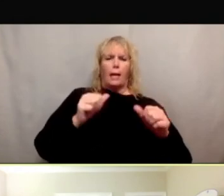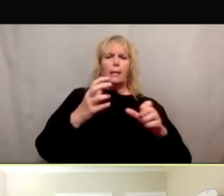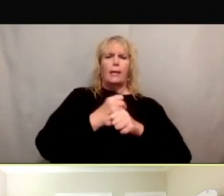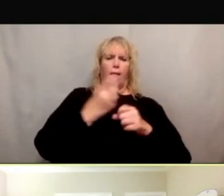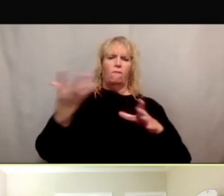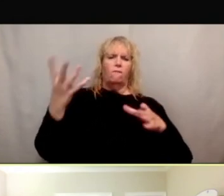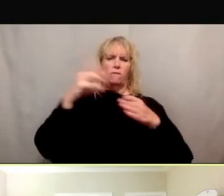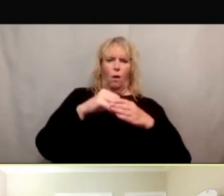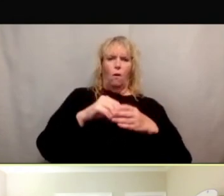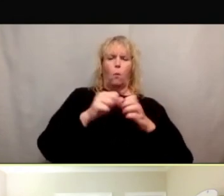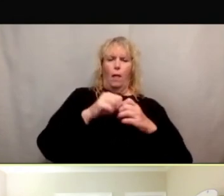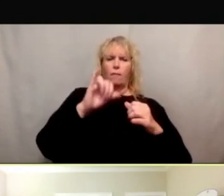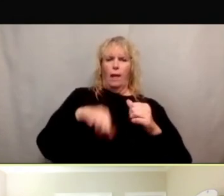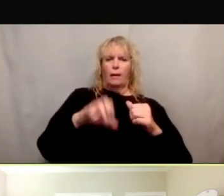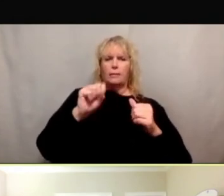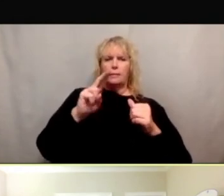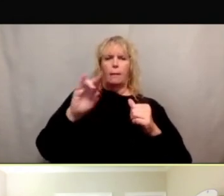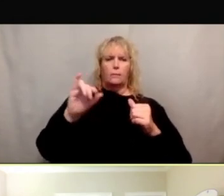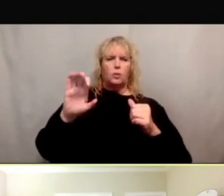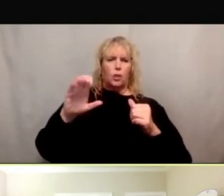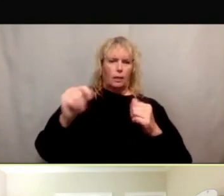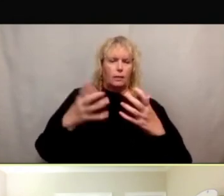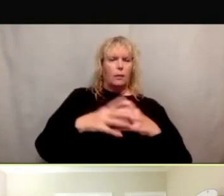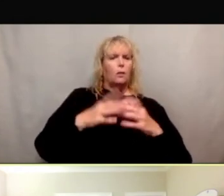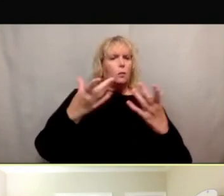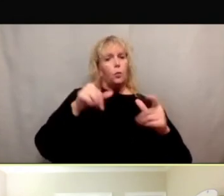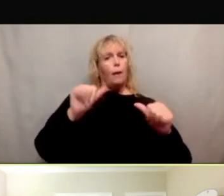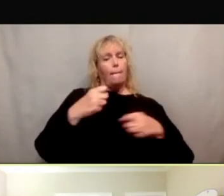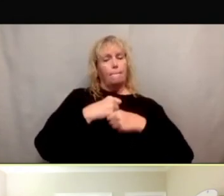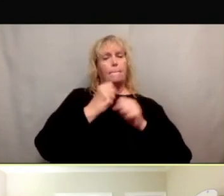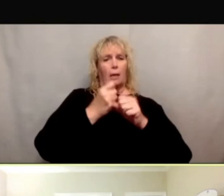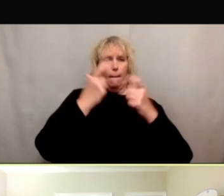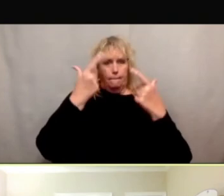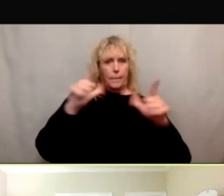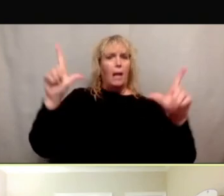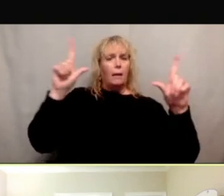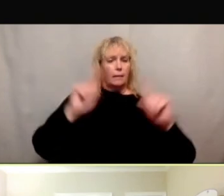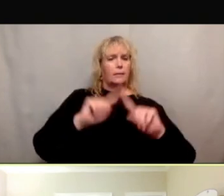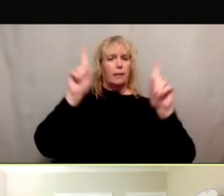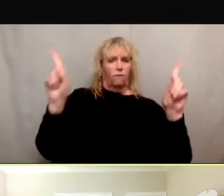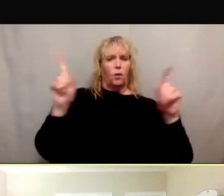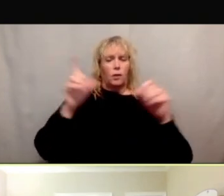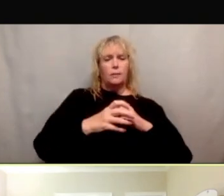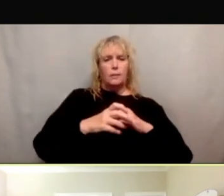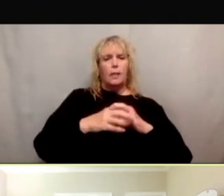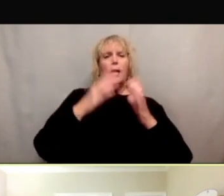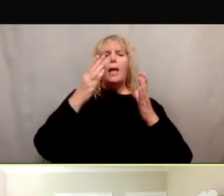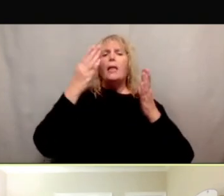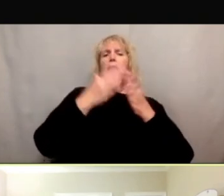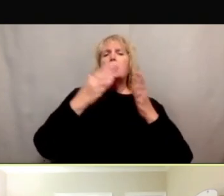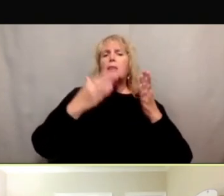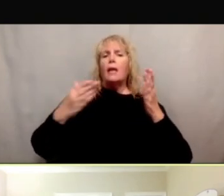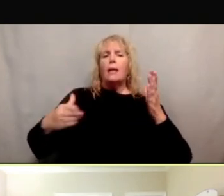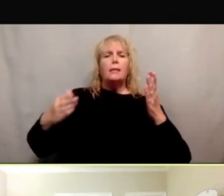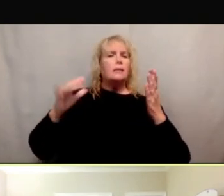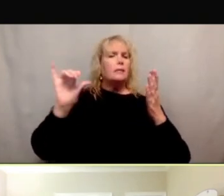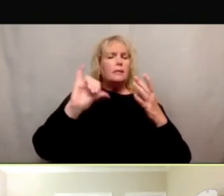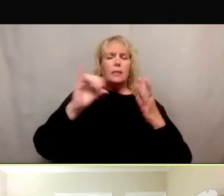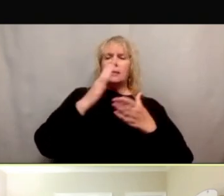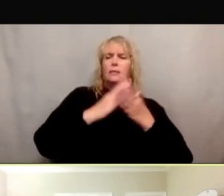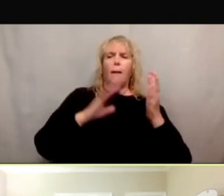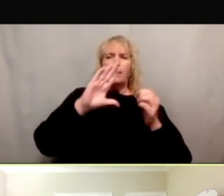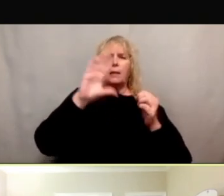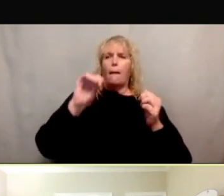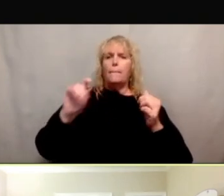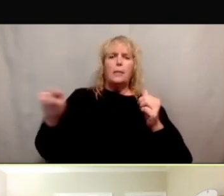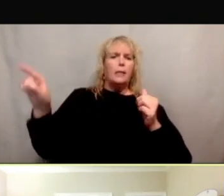subject. Because you can make a really big difference. There's things that some of these companies, these